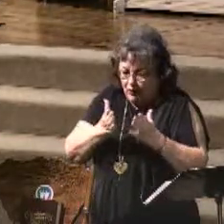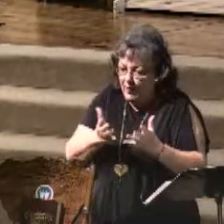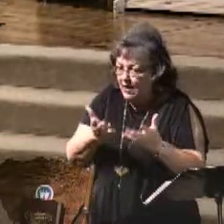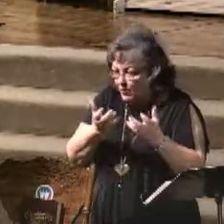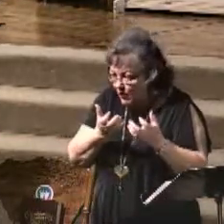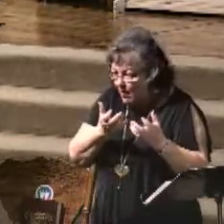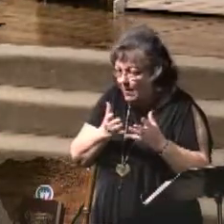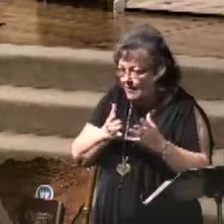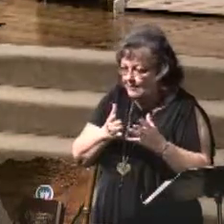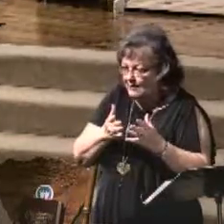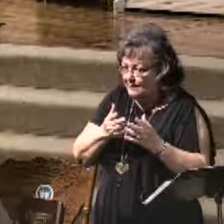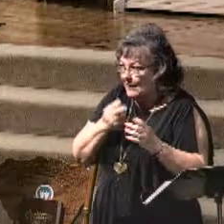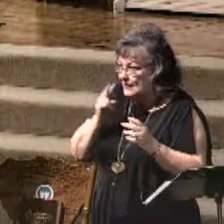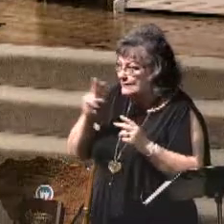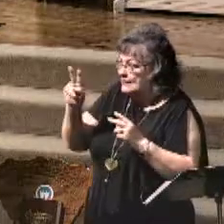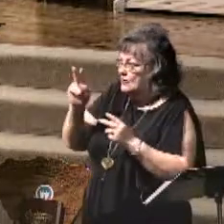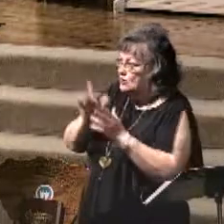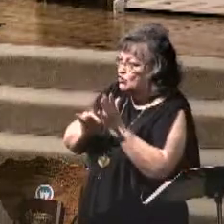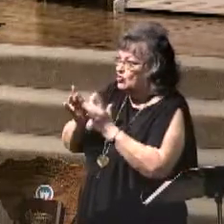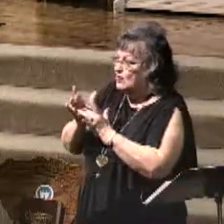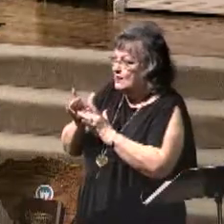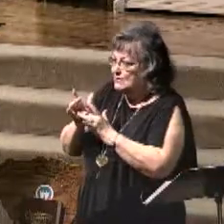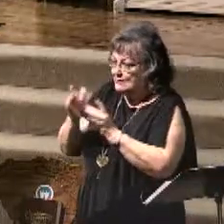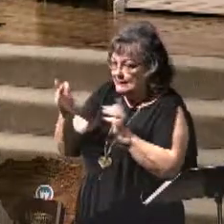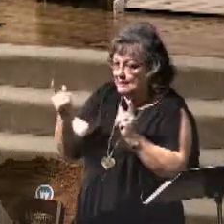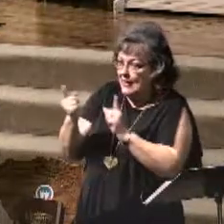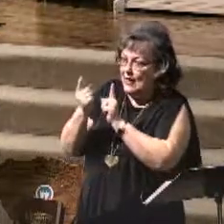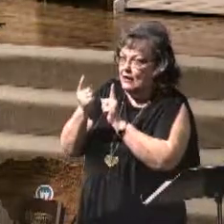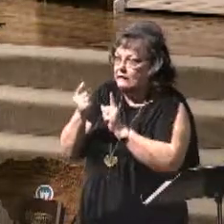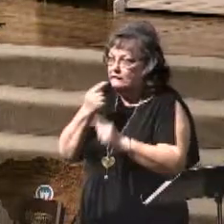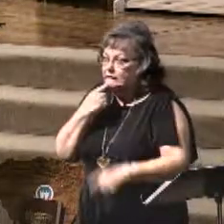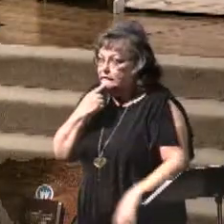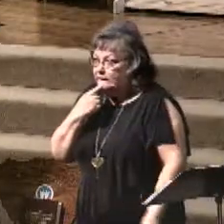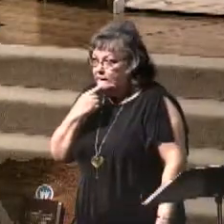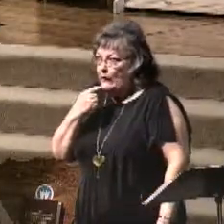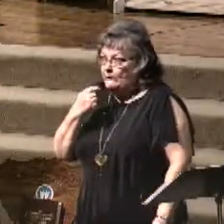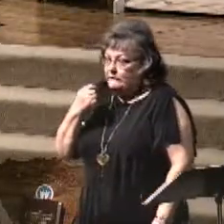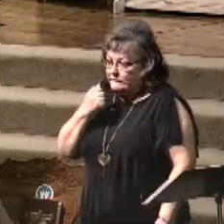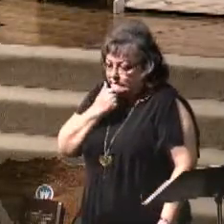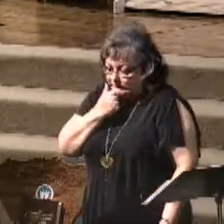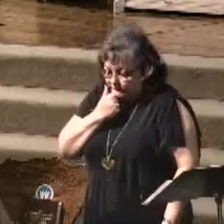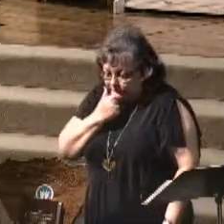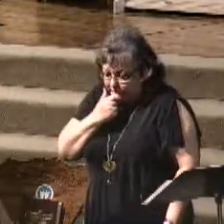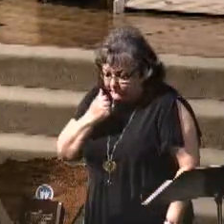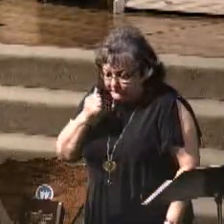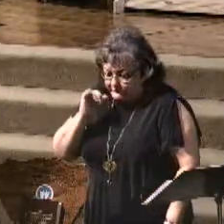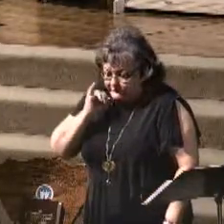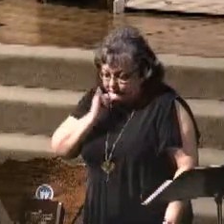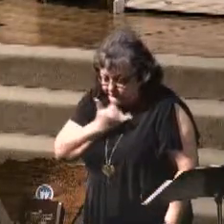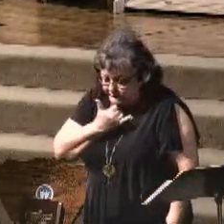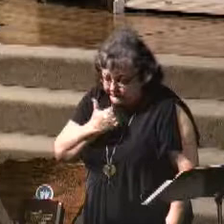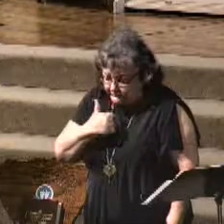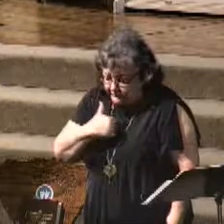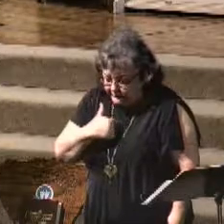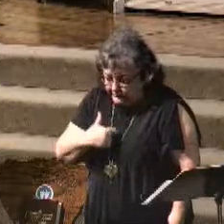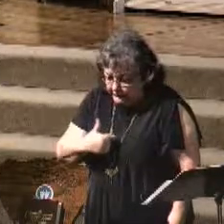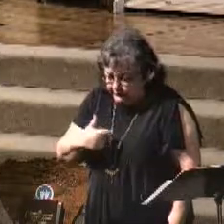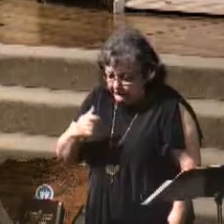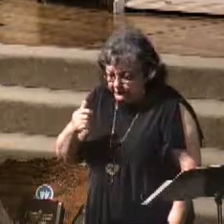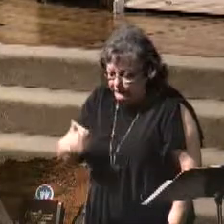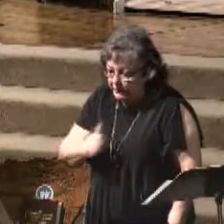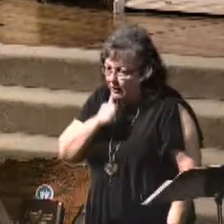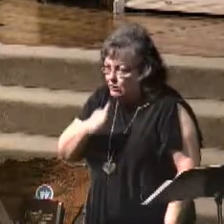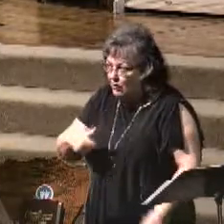thing, and they see Jesus Christ up close and personal, and they realize they should have surrendered their whole life to serve Him.